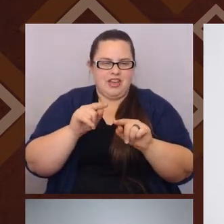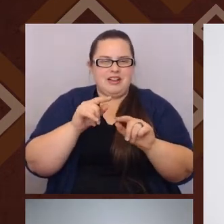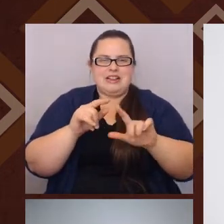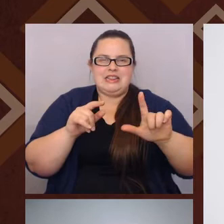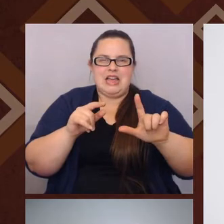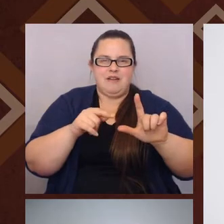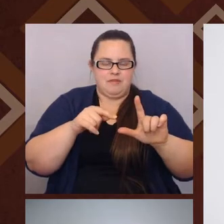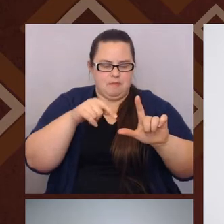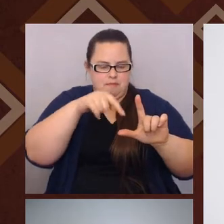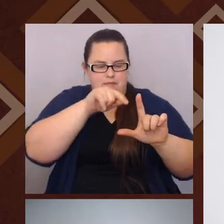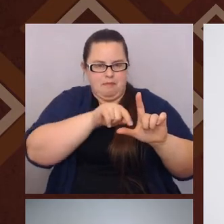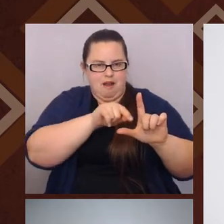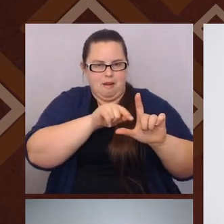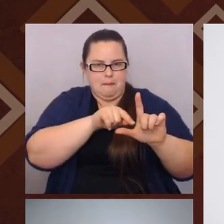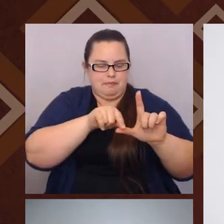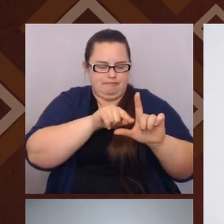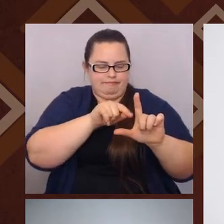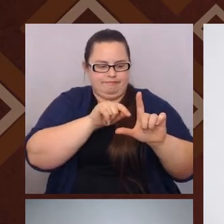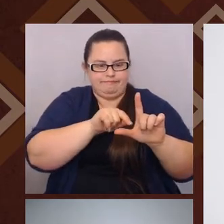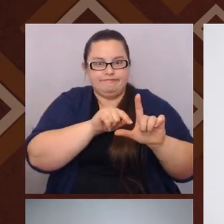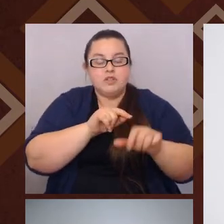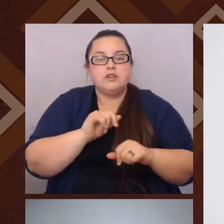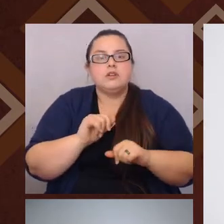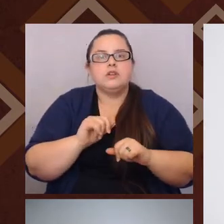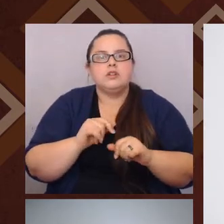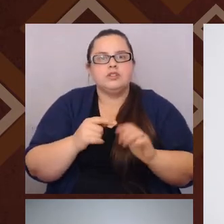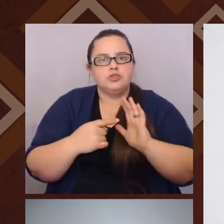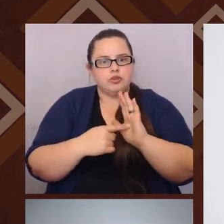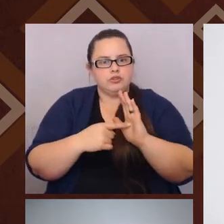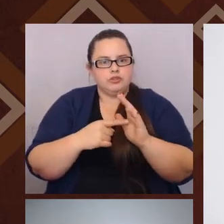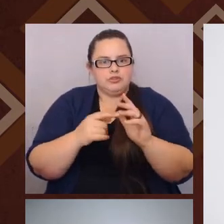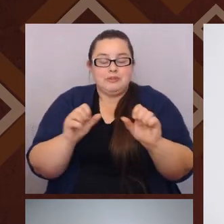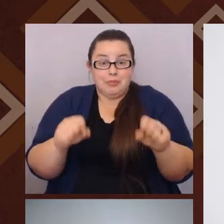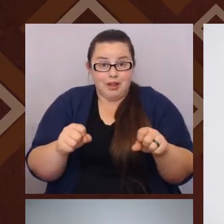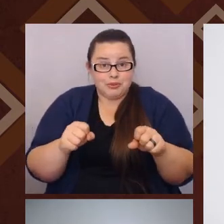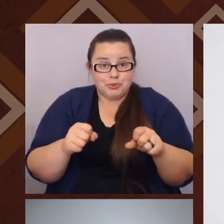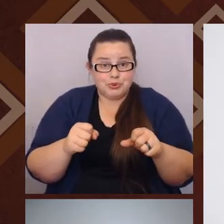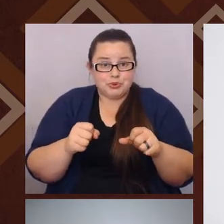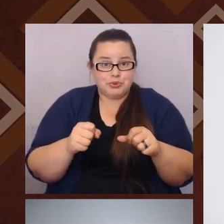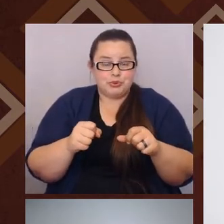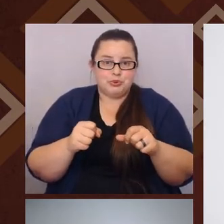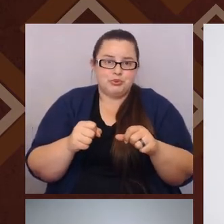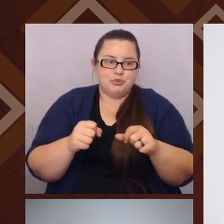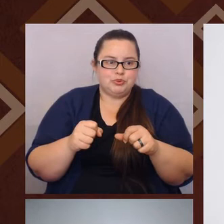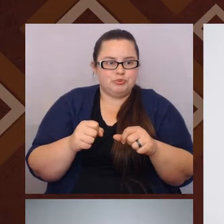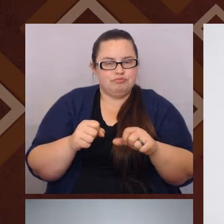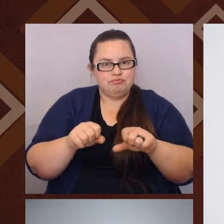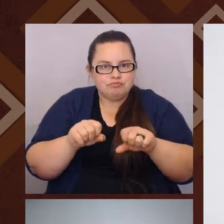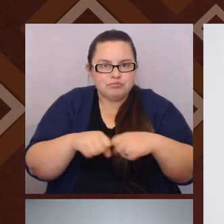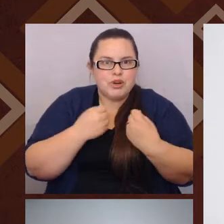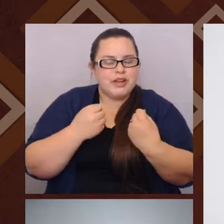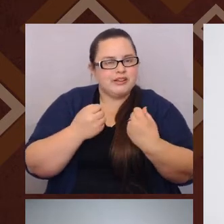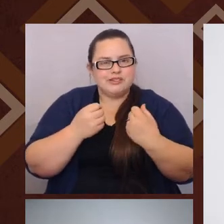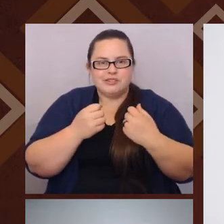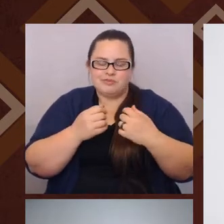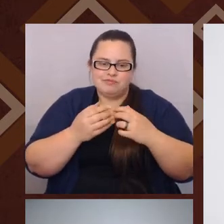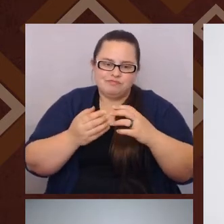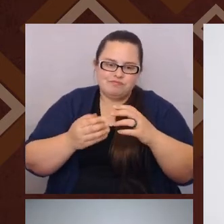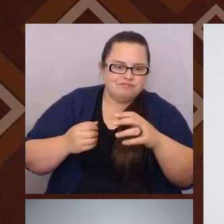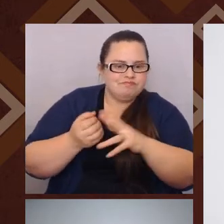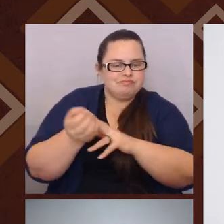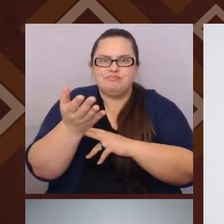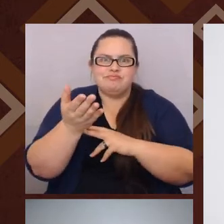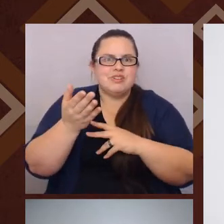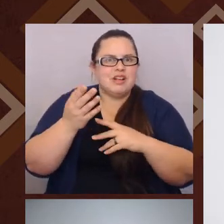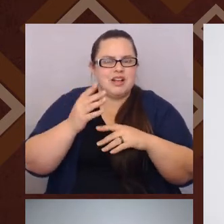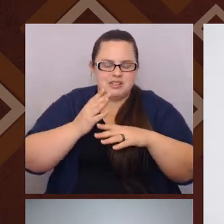the cycle is just indicating that there are ways to kind of break out of perpetuating maybe norms that we have